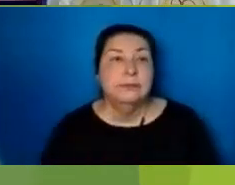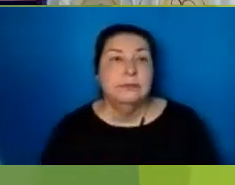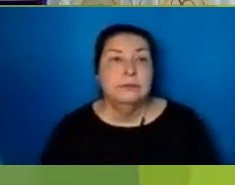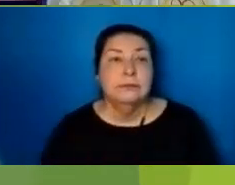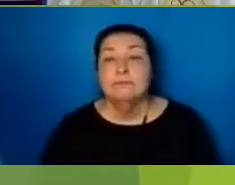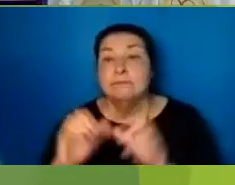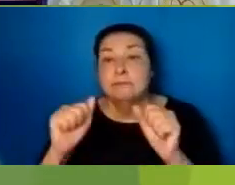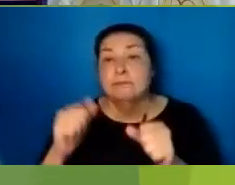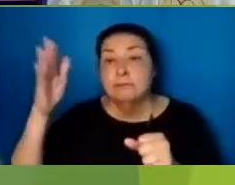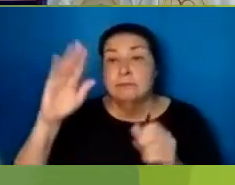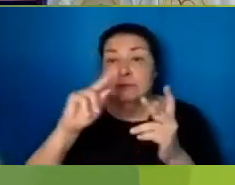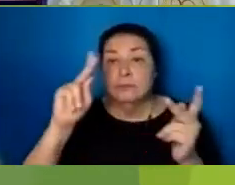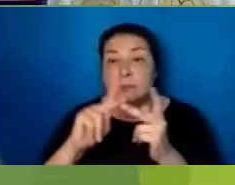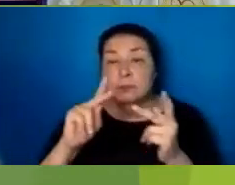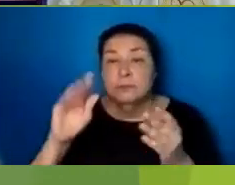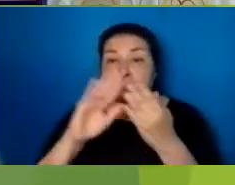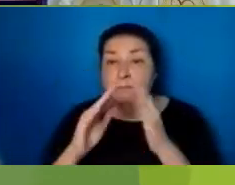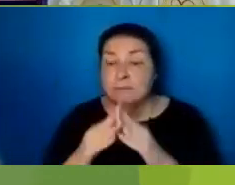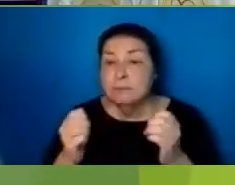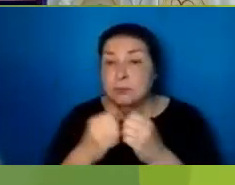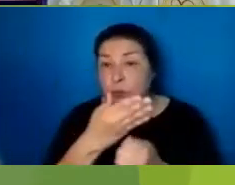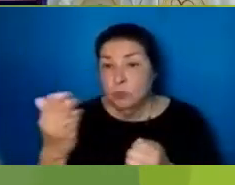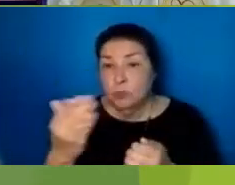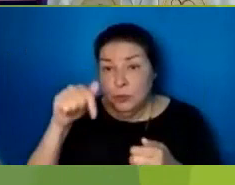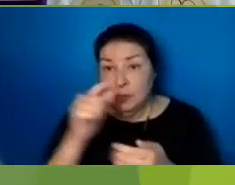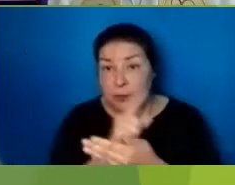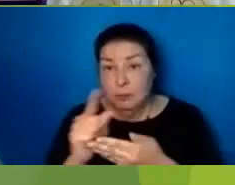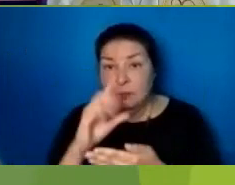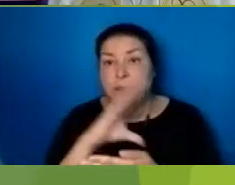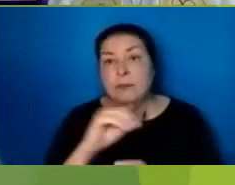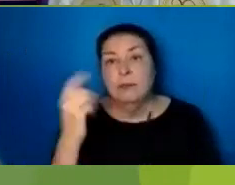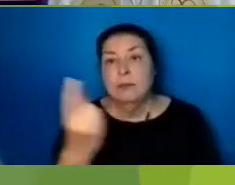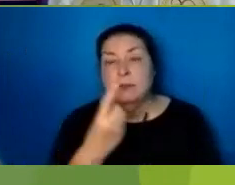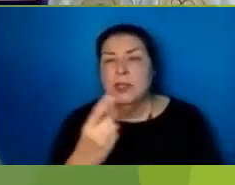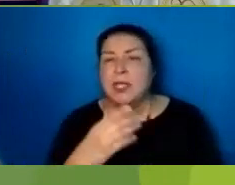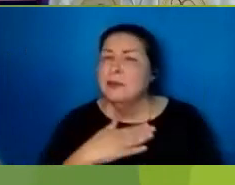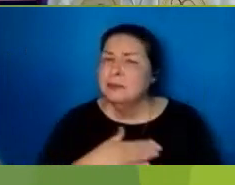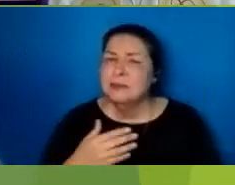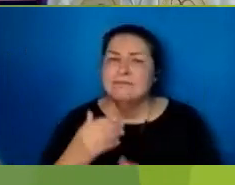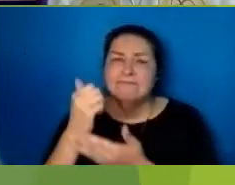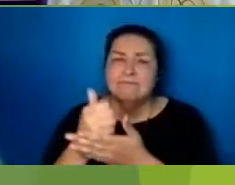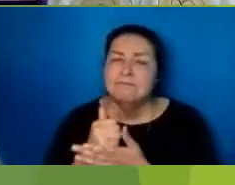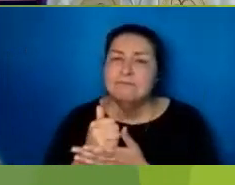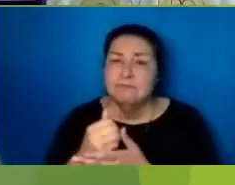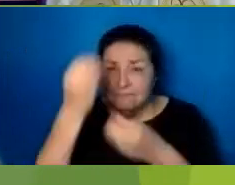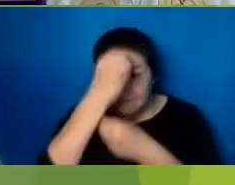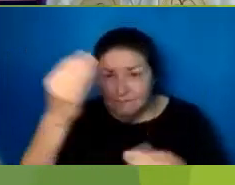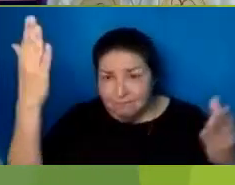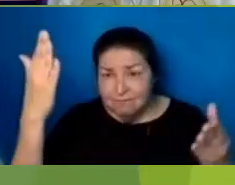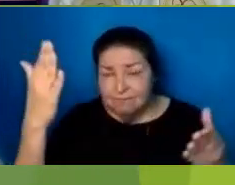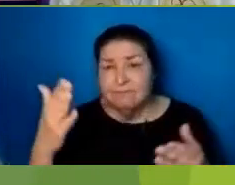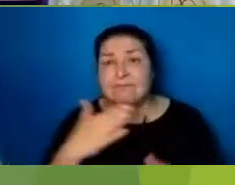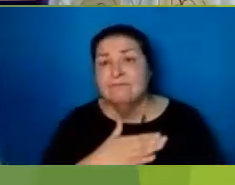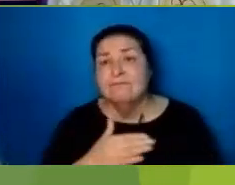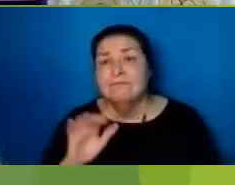May God's Perfect Peace Be With You This Week And Always And Please Help Us To Get The Word Out Hit